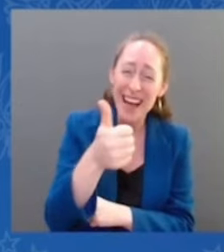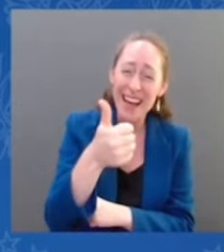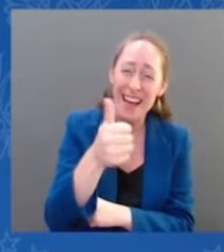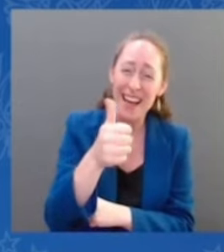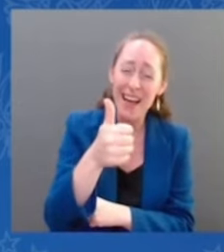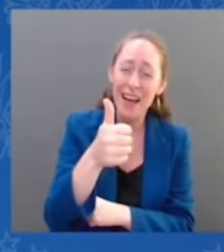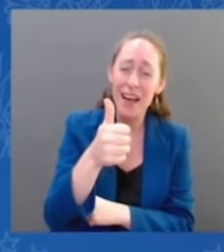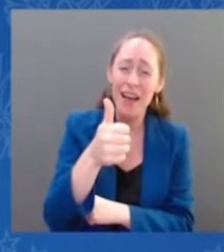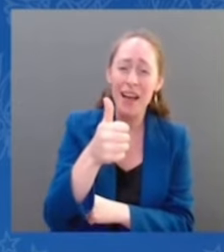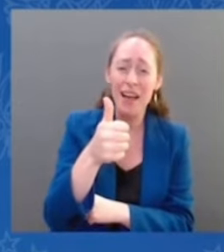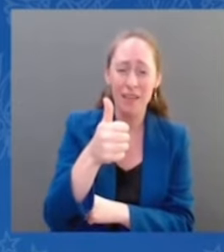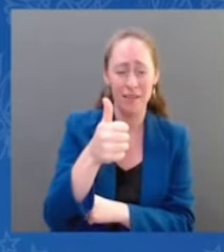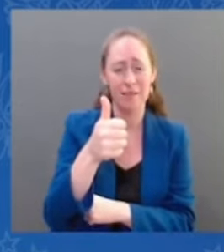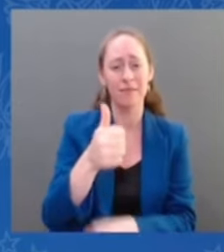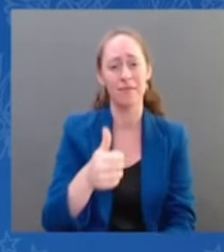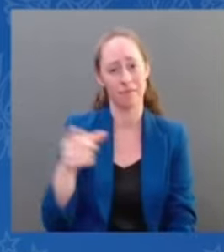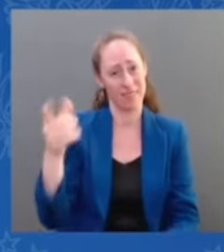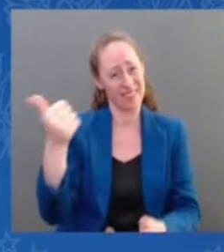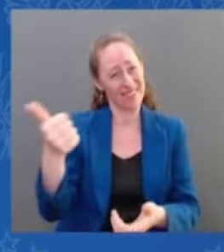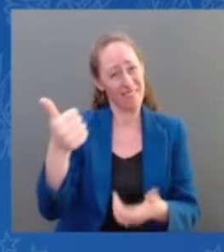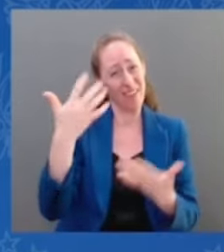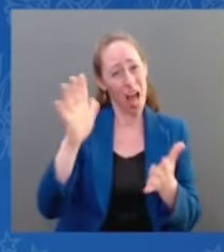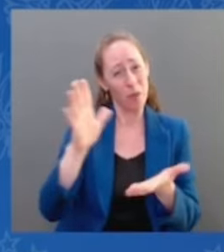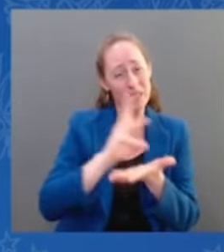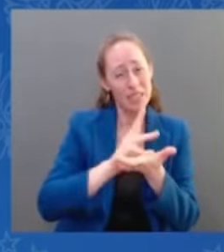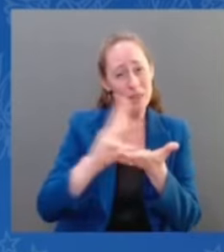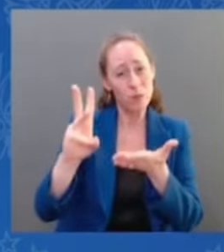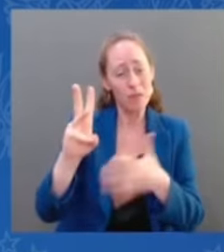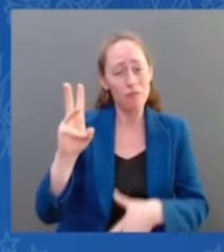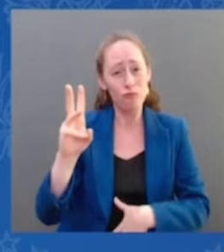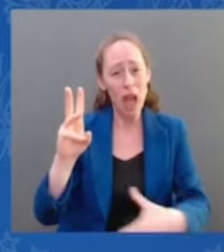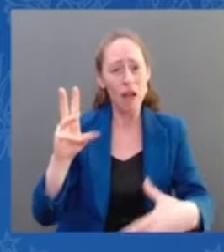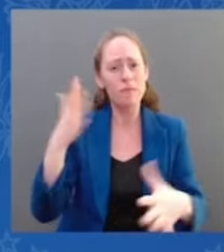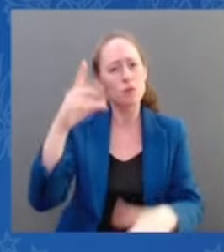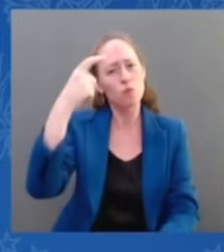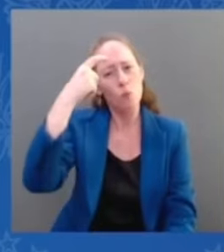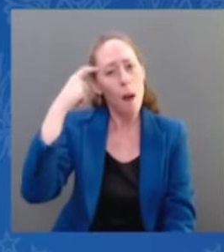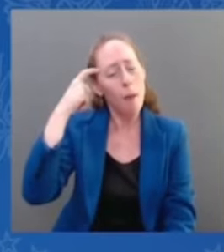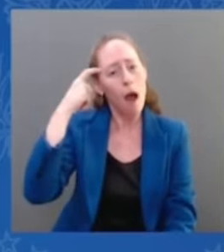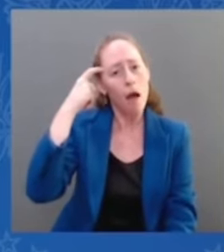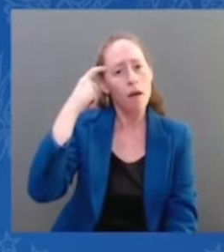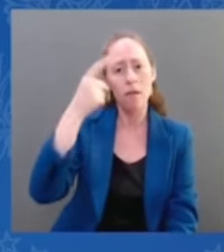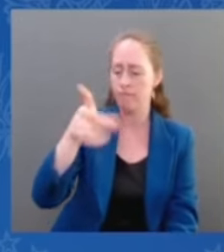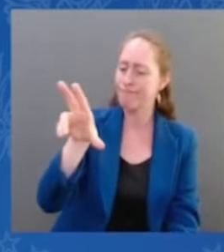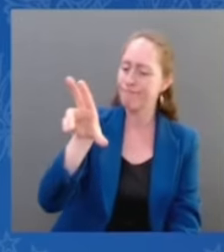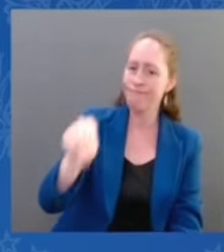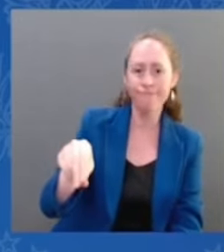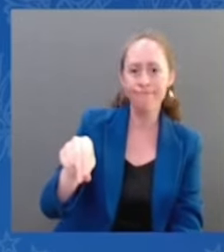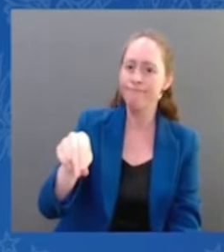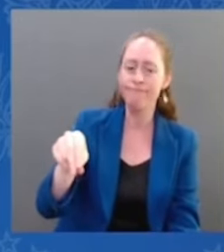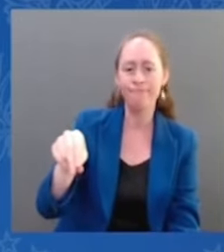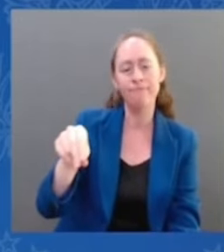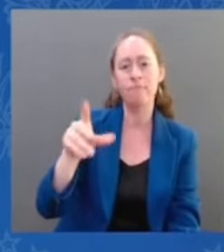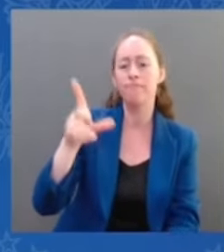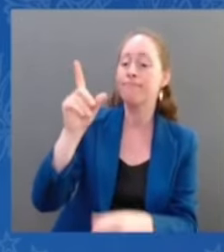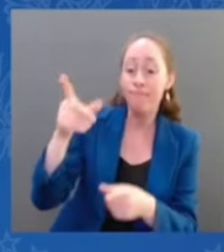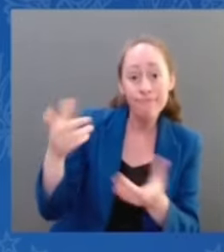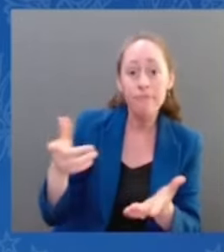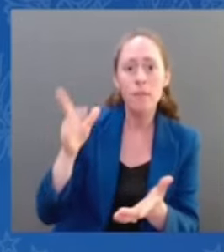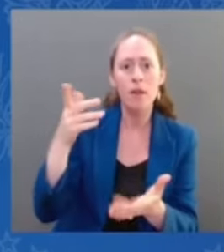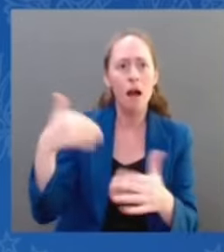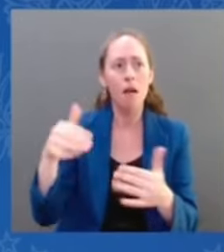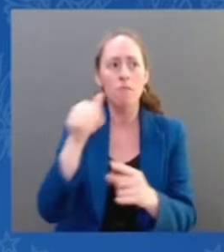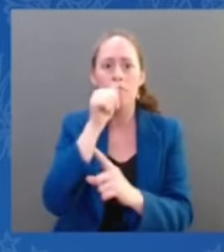traumatized, was forced to travel to another state. Imagine being that little girl. Just, I mean, I'm serious. Just